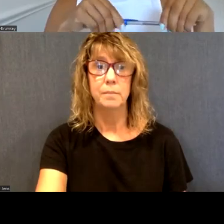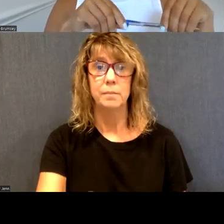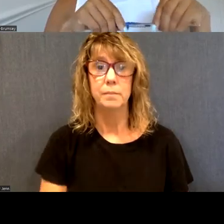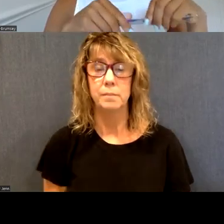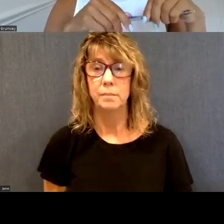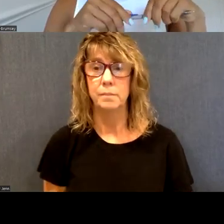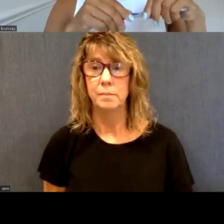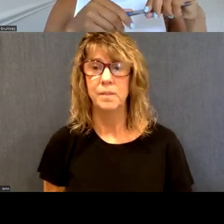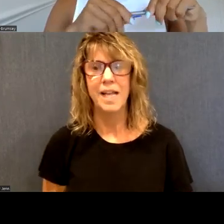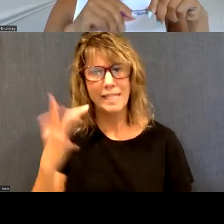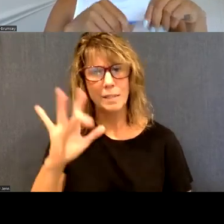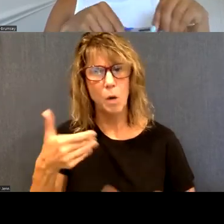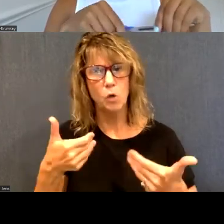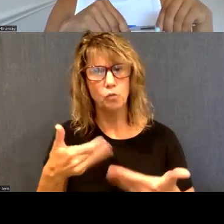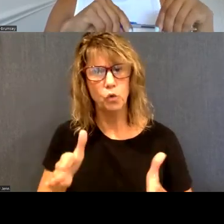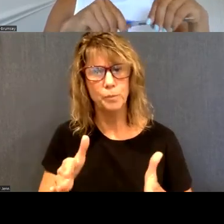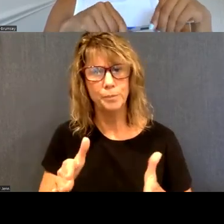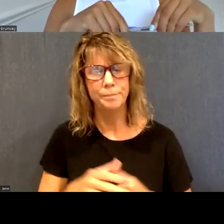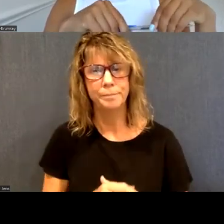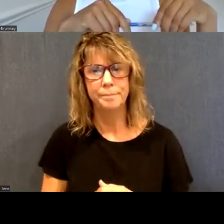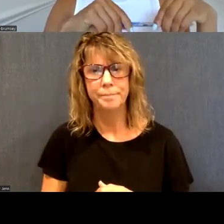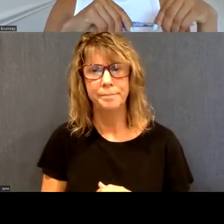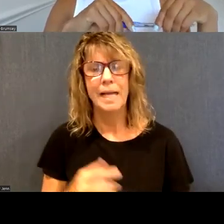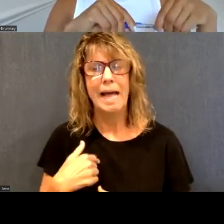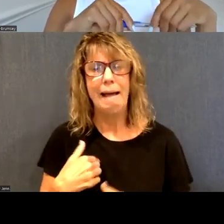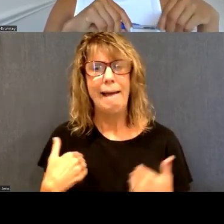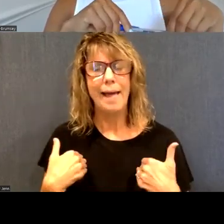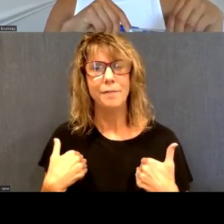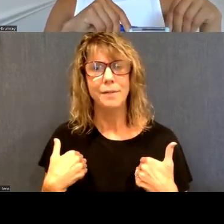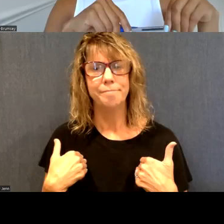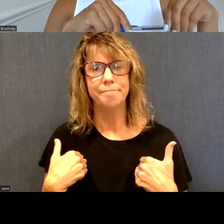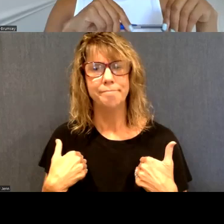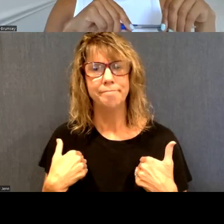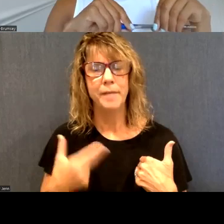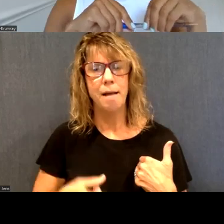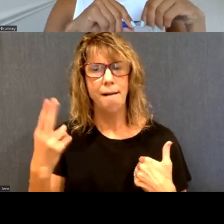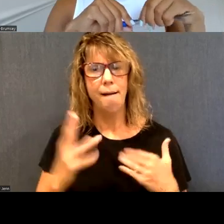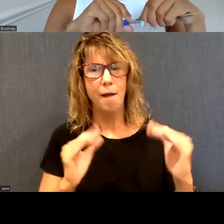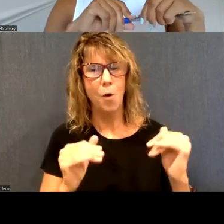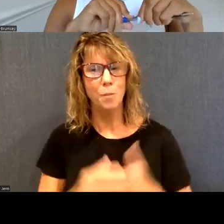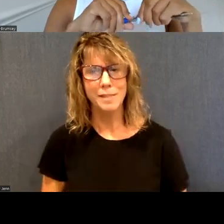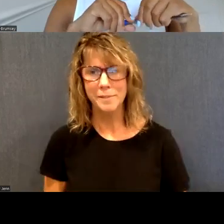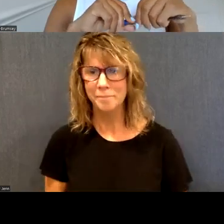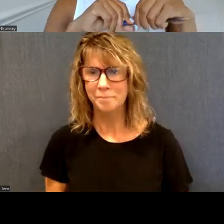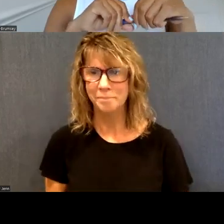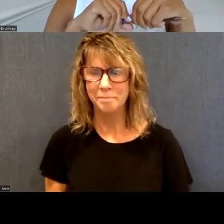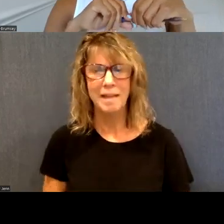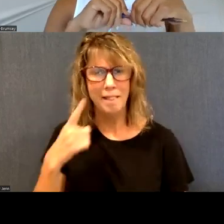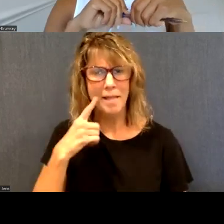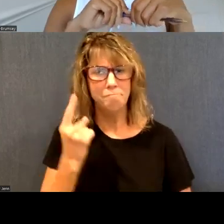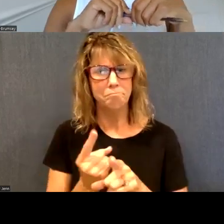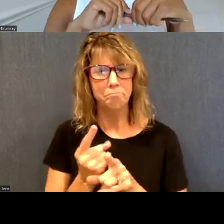smart room, uh, of crisis jam participants. So I have high hopes for us getting this right.